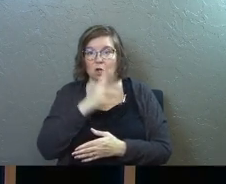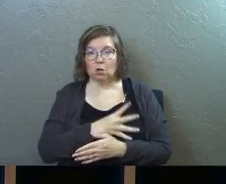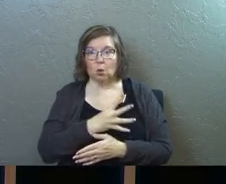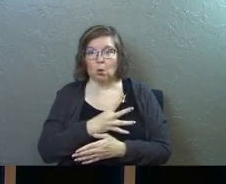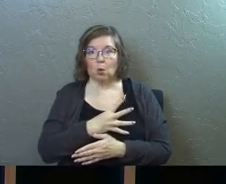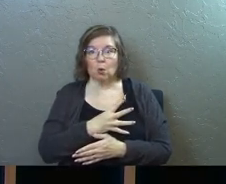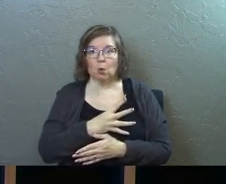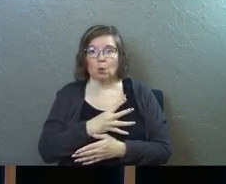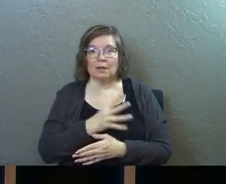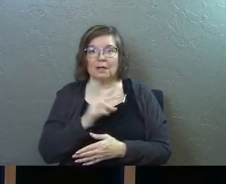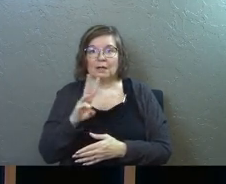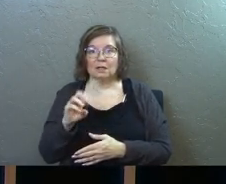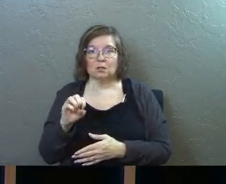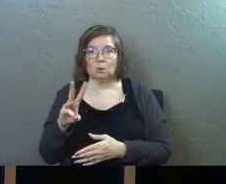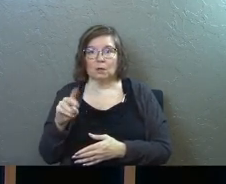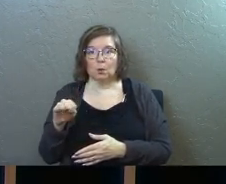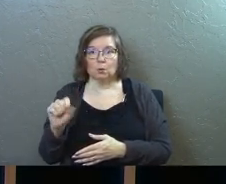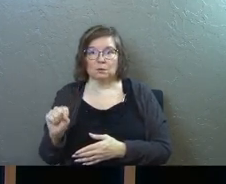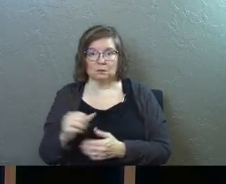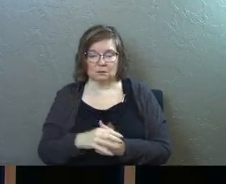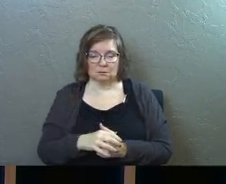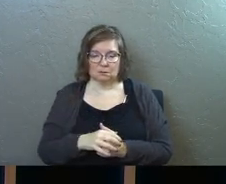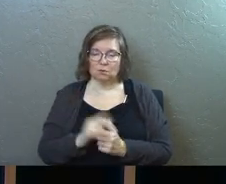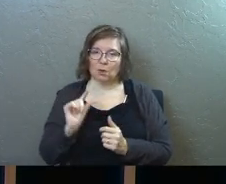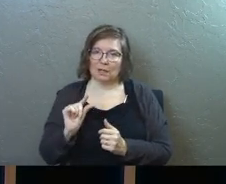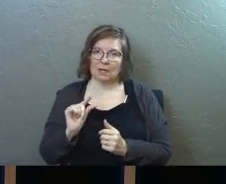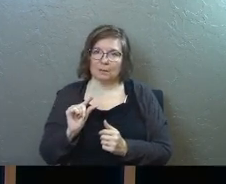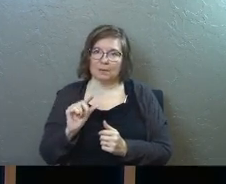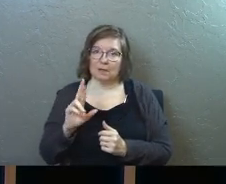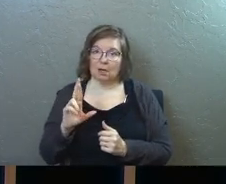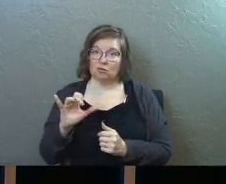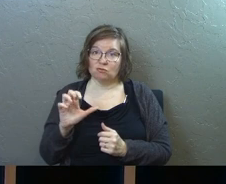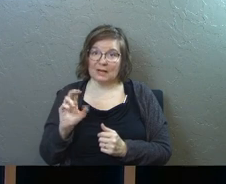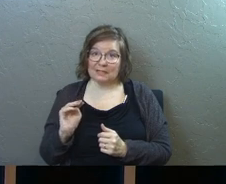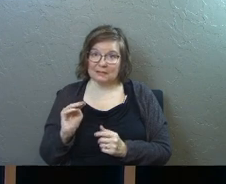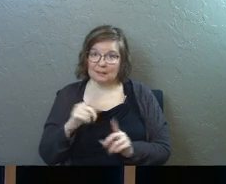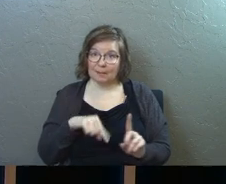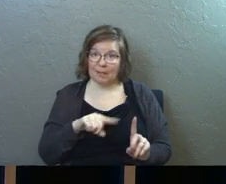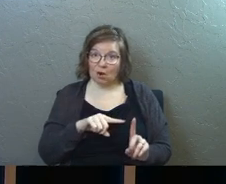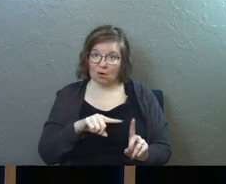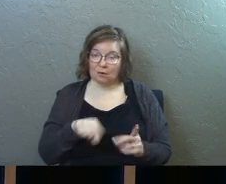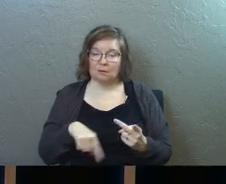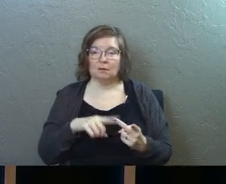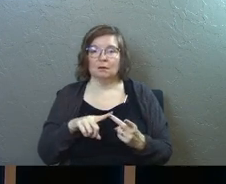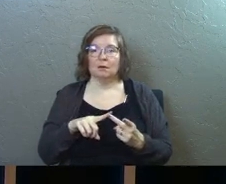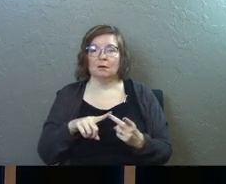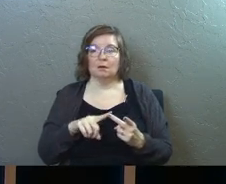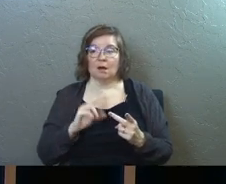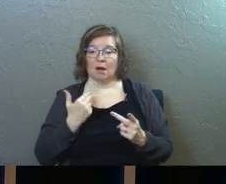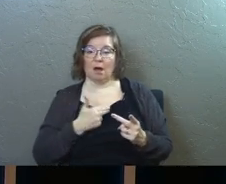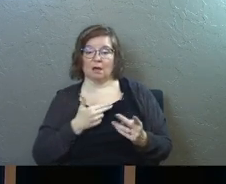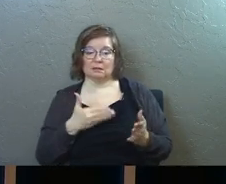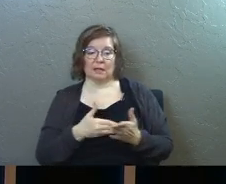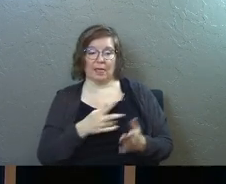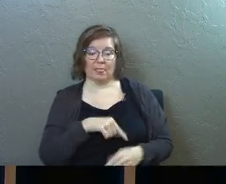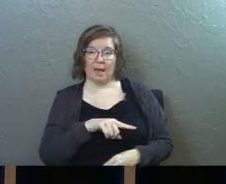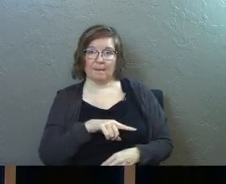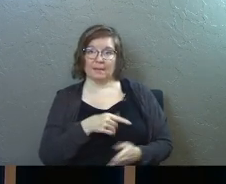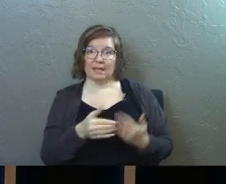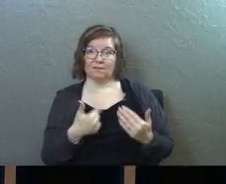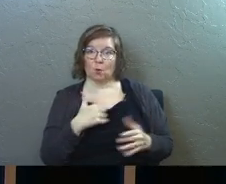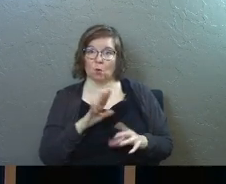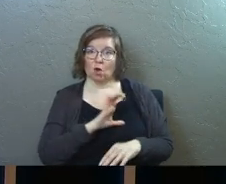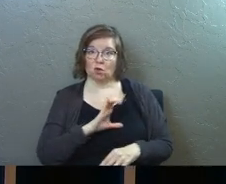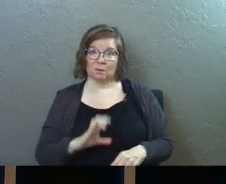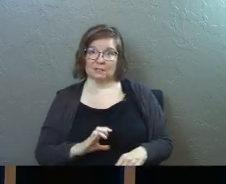ignoring the Hellenistic widows so there's a little bit of racism in there there's a little bit of us against them even